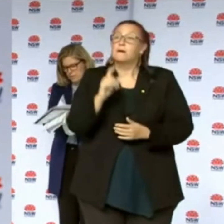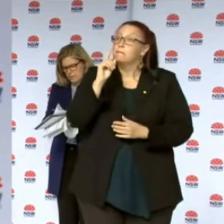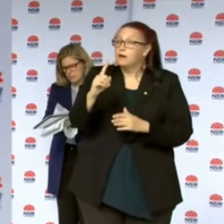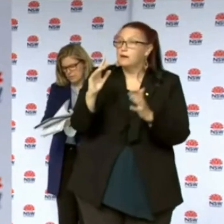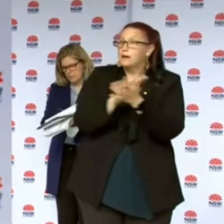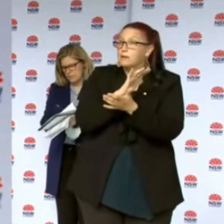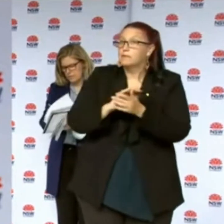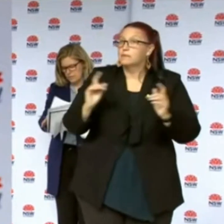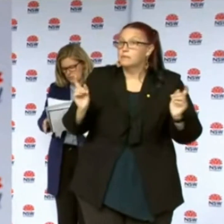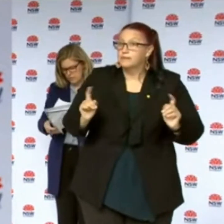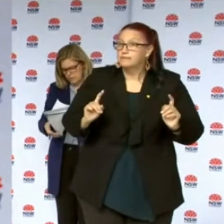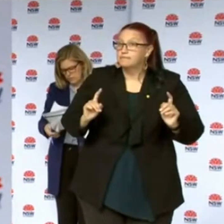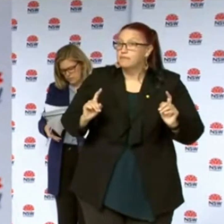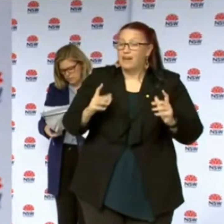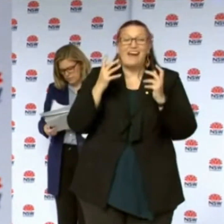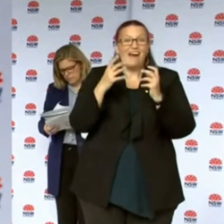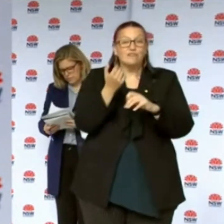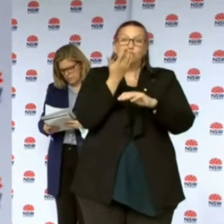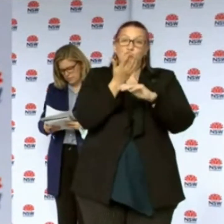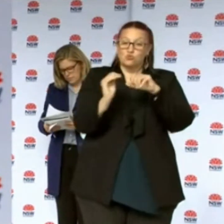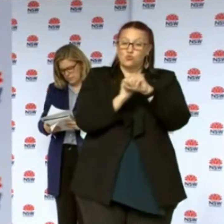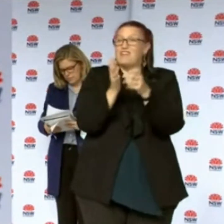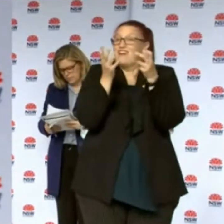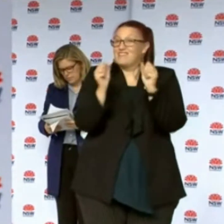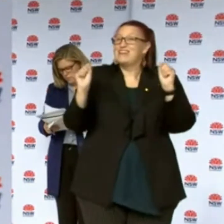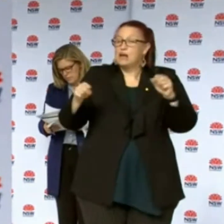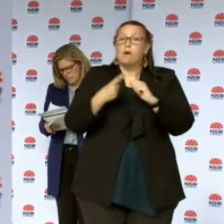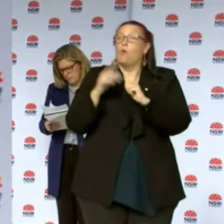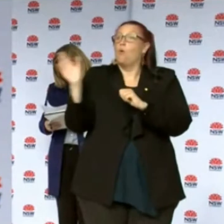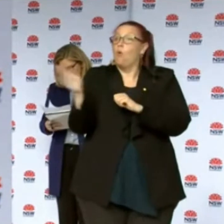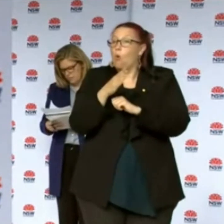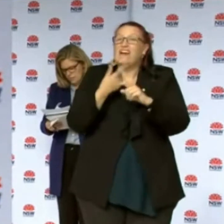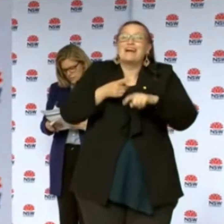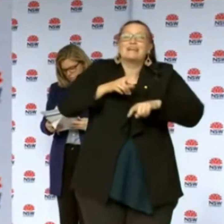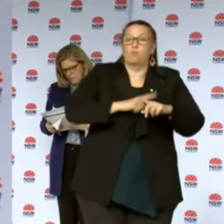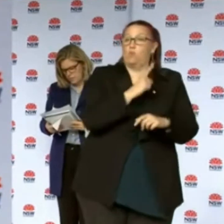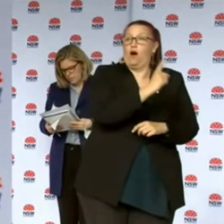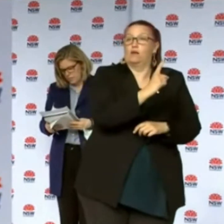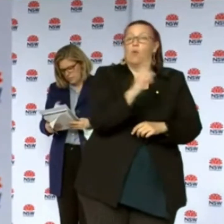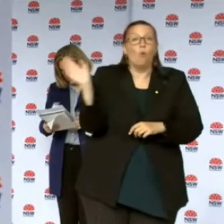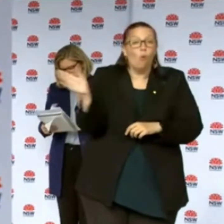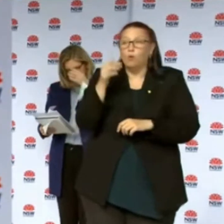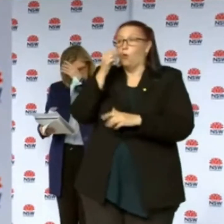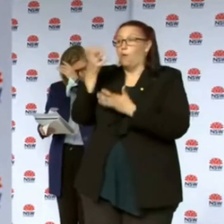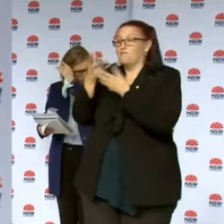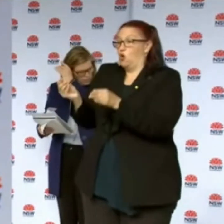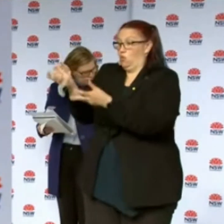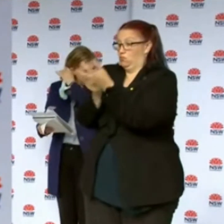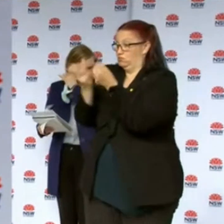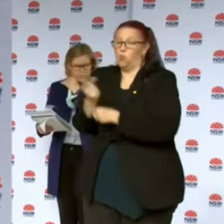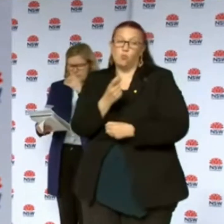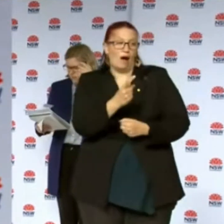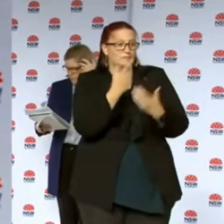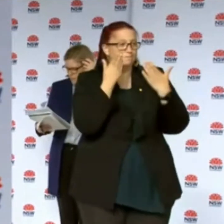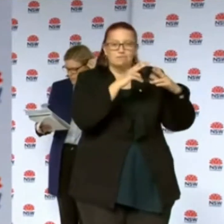cases but one are linked and that one is under investigation. We do expect more cases in the coming days but we